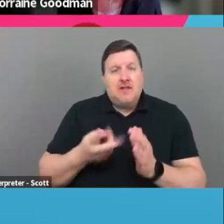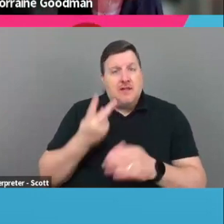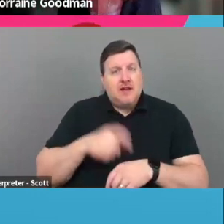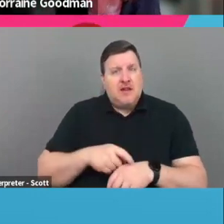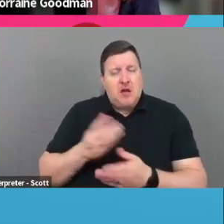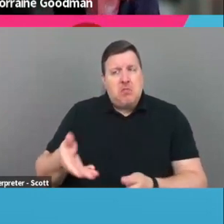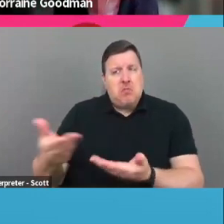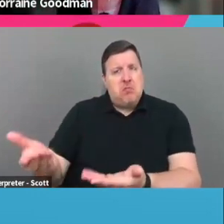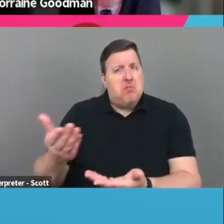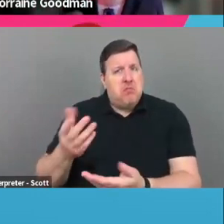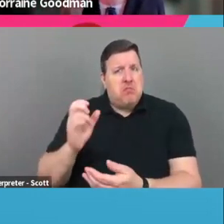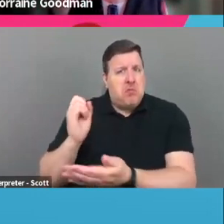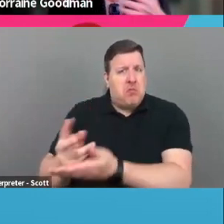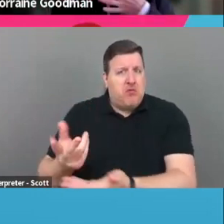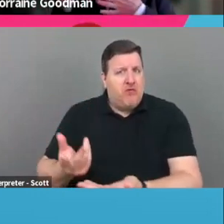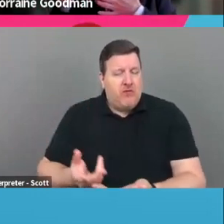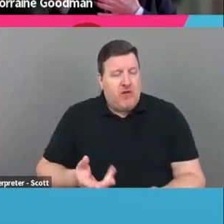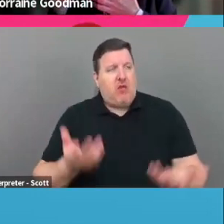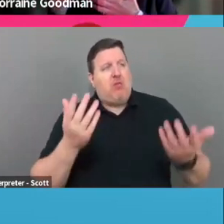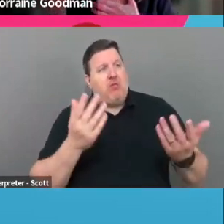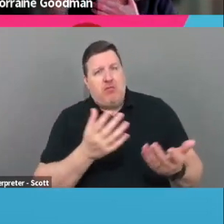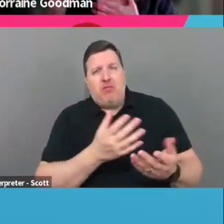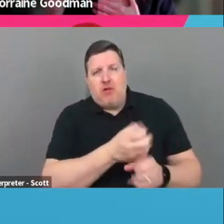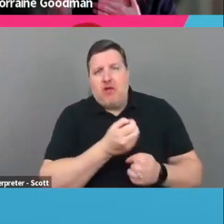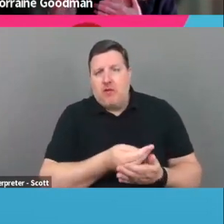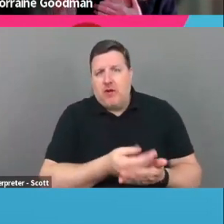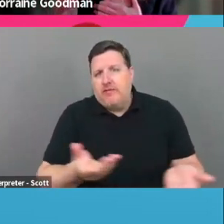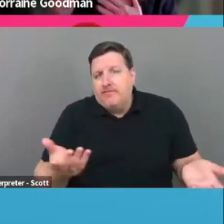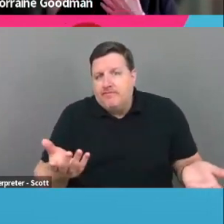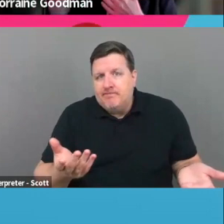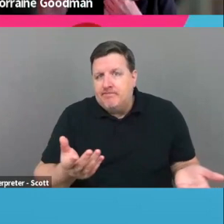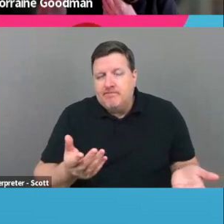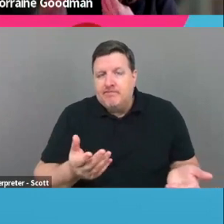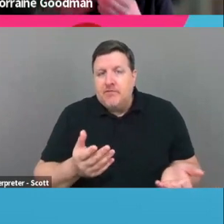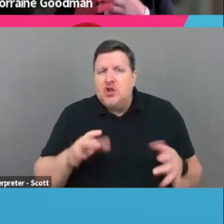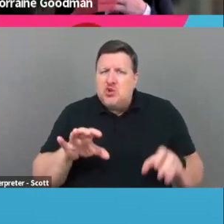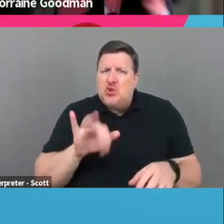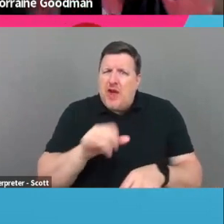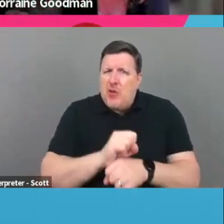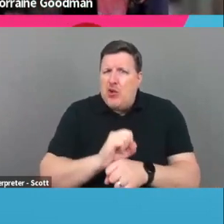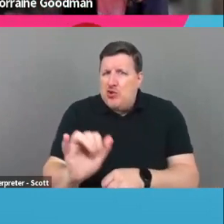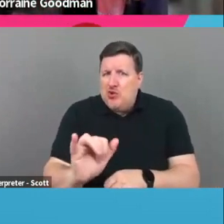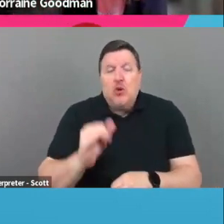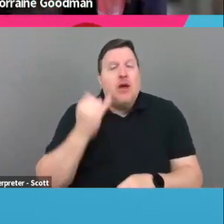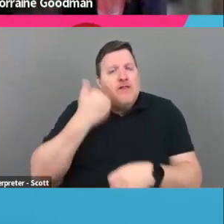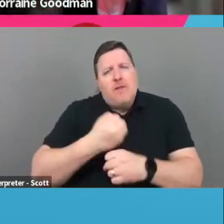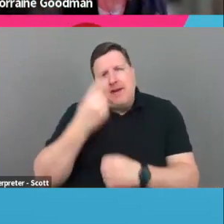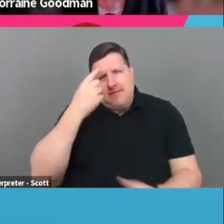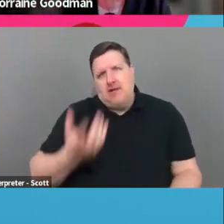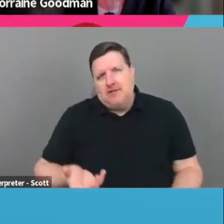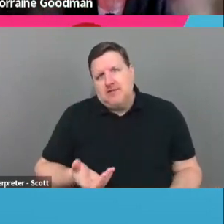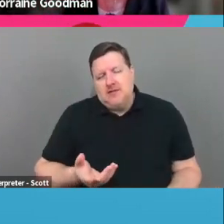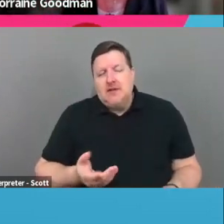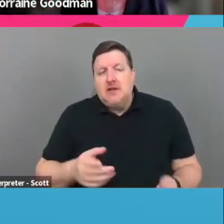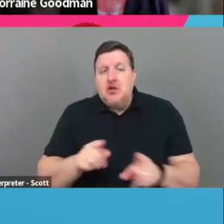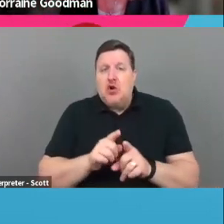recommendation and you get the money. So do the, do that work. If it's, if it makes sense, you could